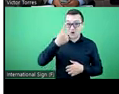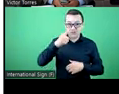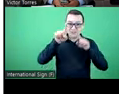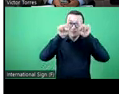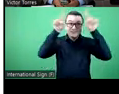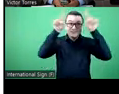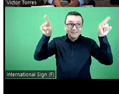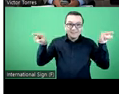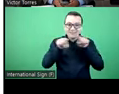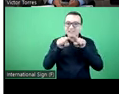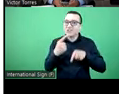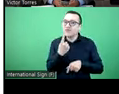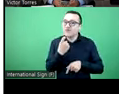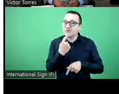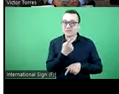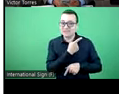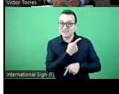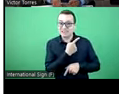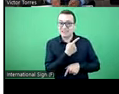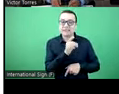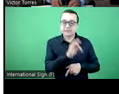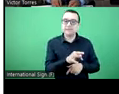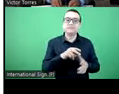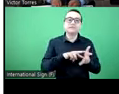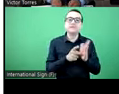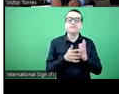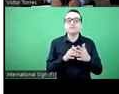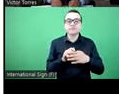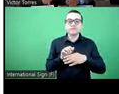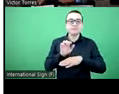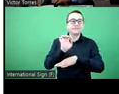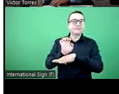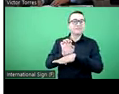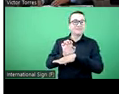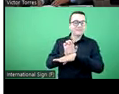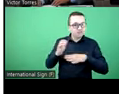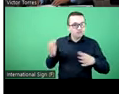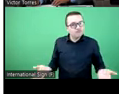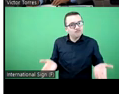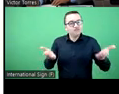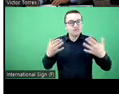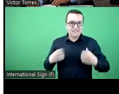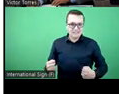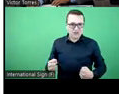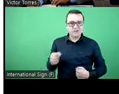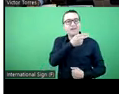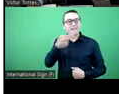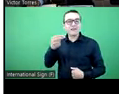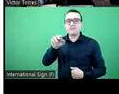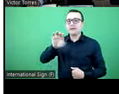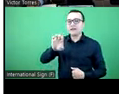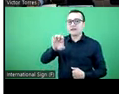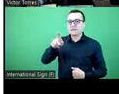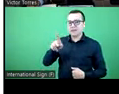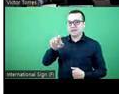red part here, this